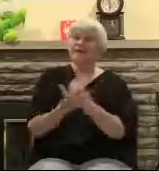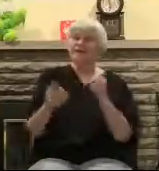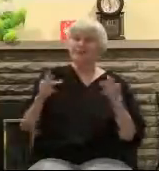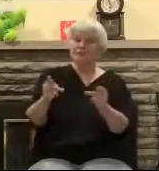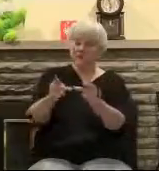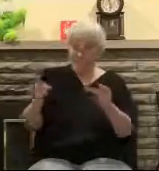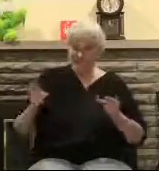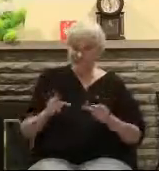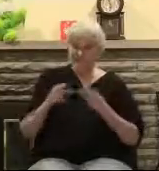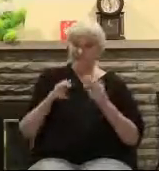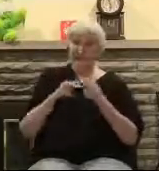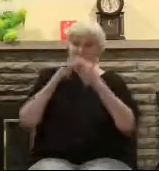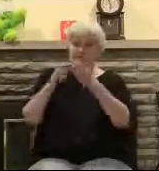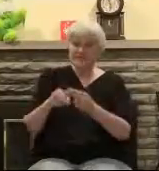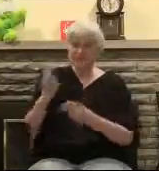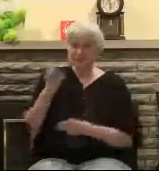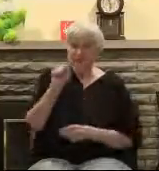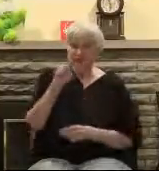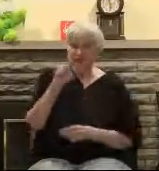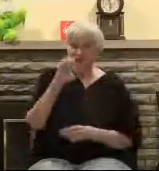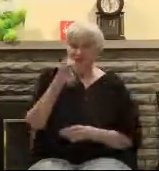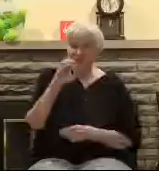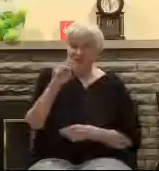The place of the skull, Golgotha.